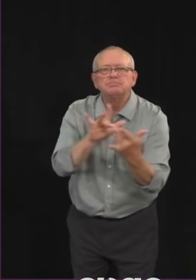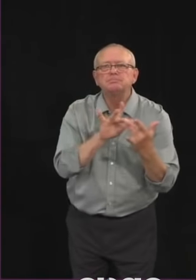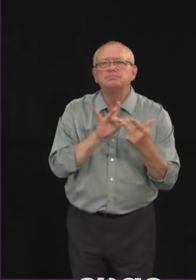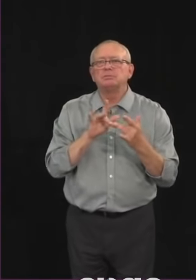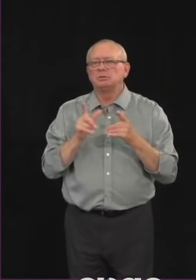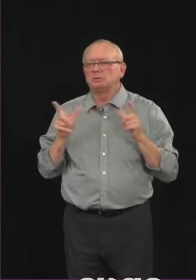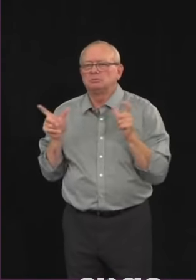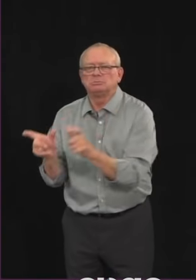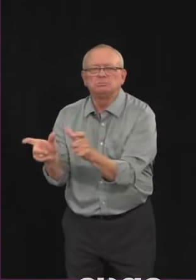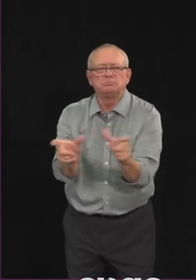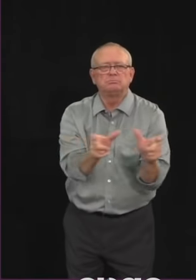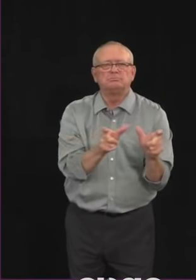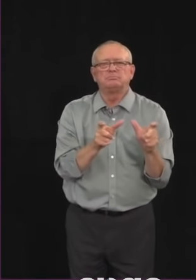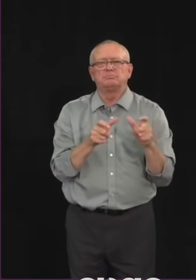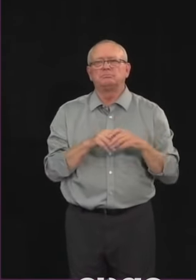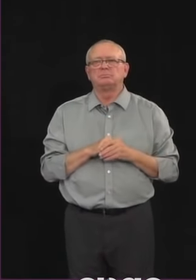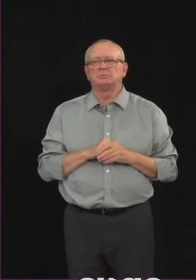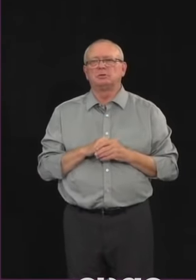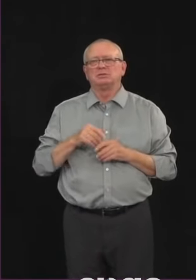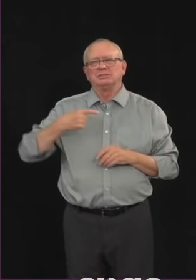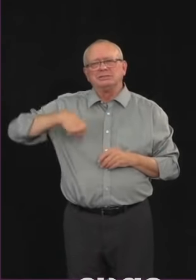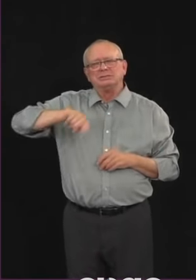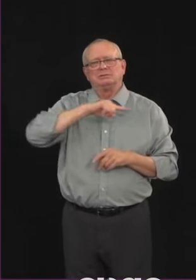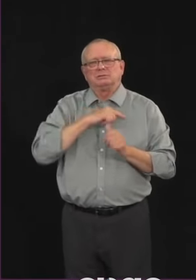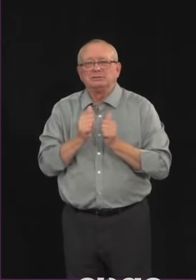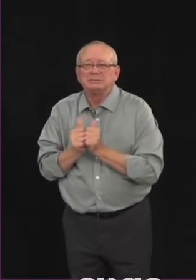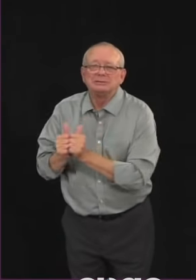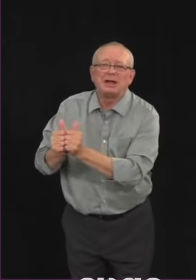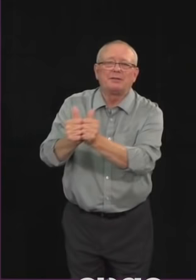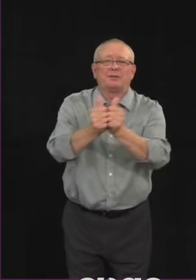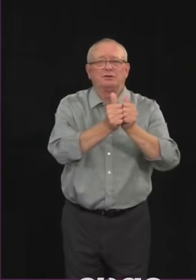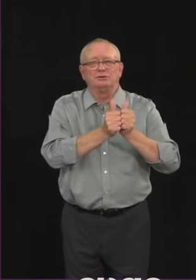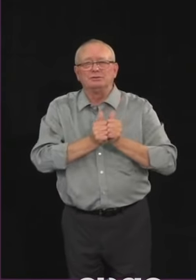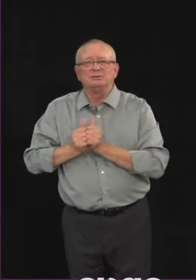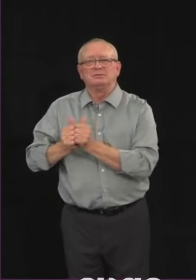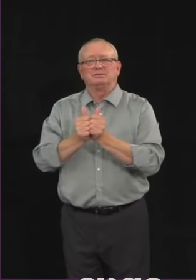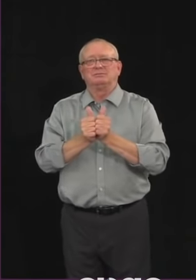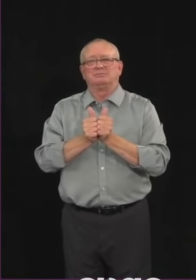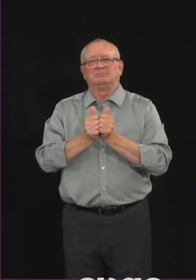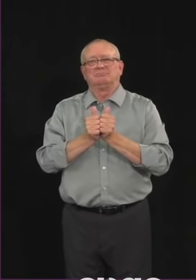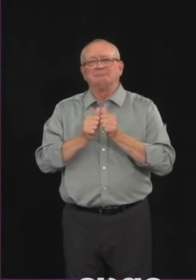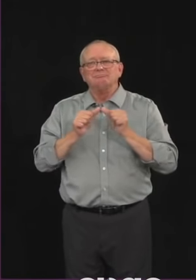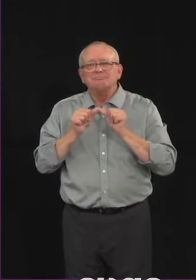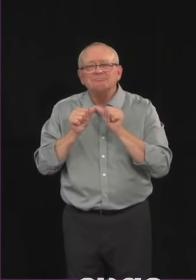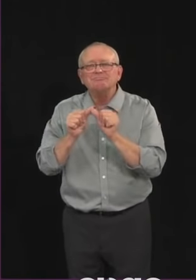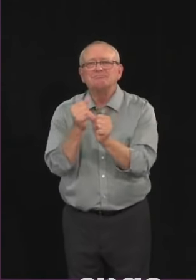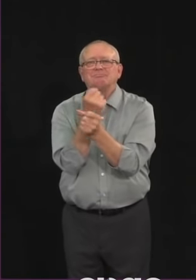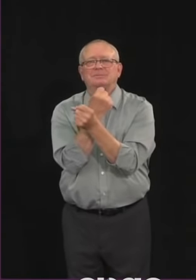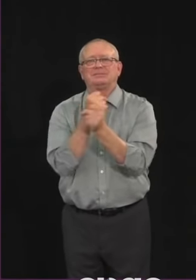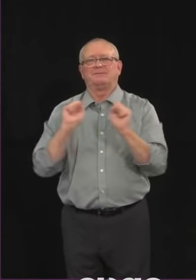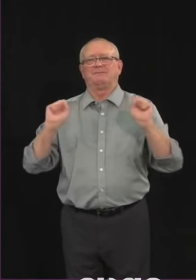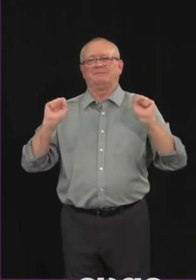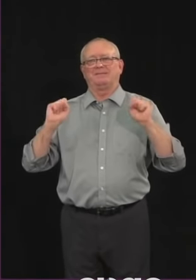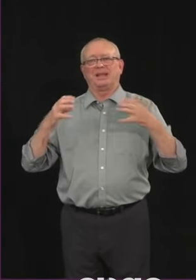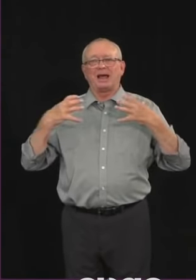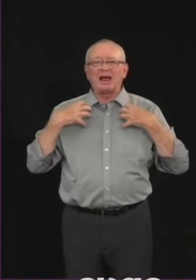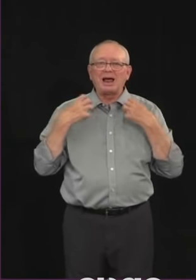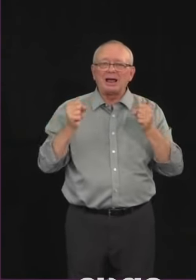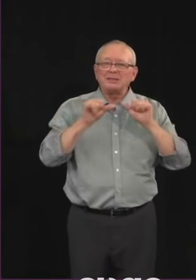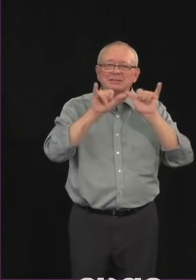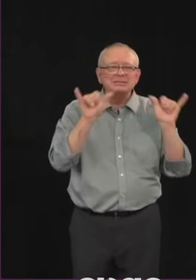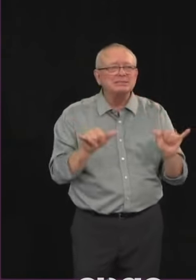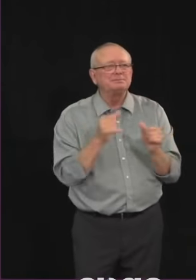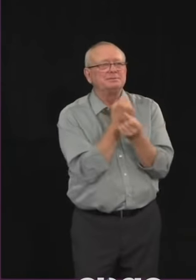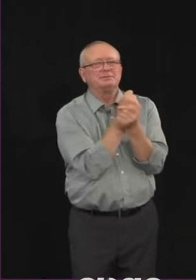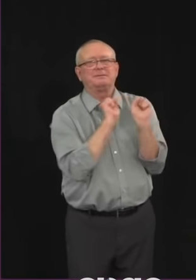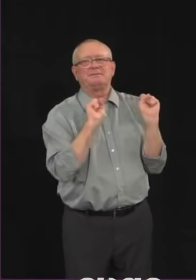our frontline health care professionals safe as well, and to keep our community, keep our families safe. Thank you very much. And I'd